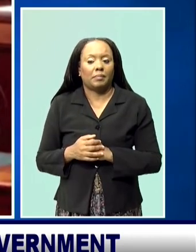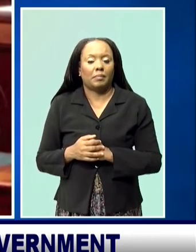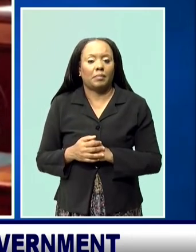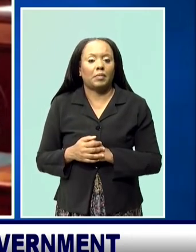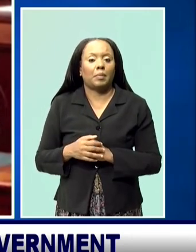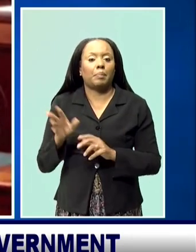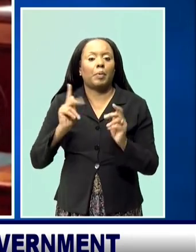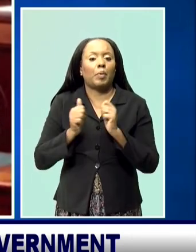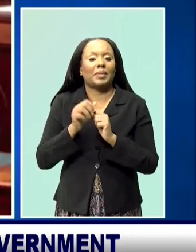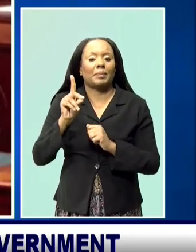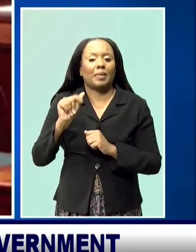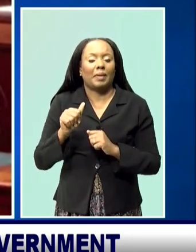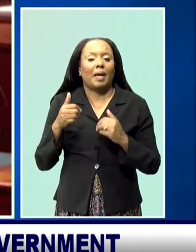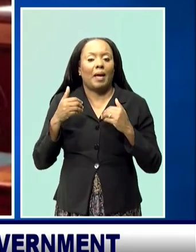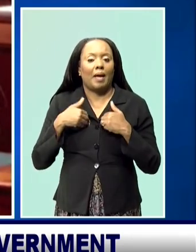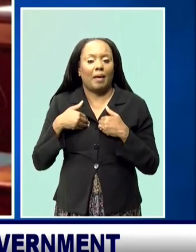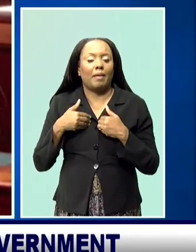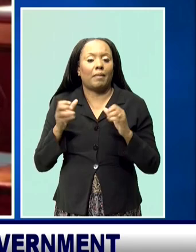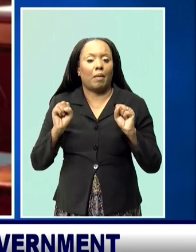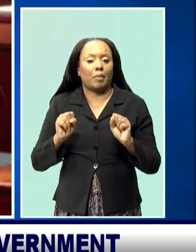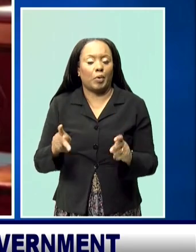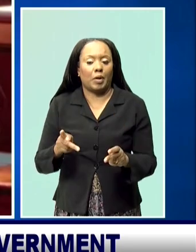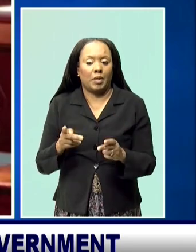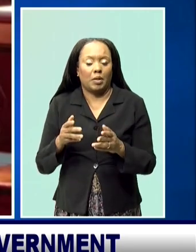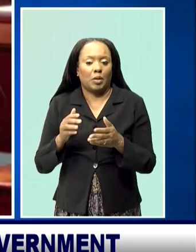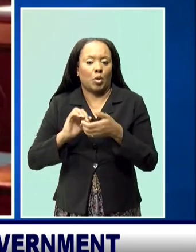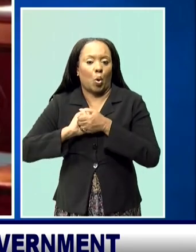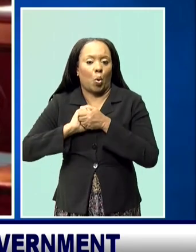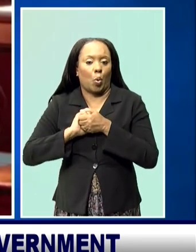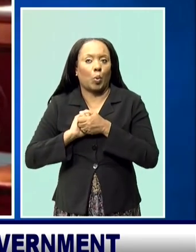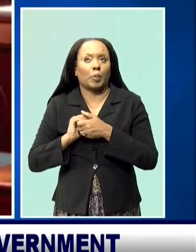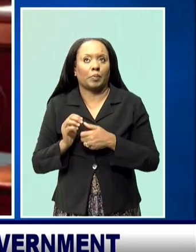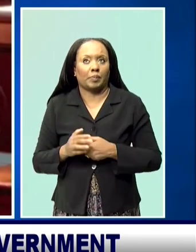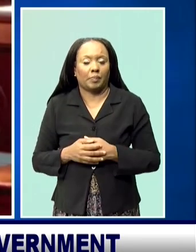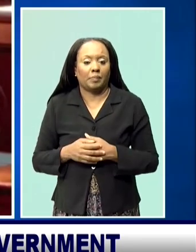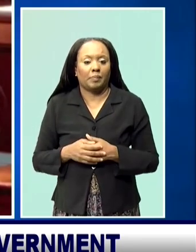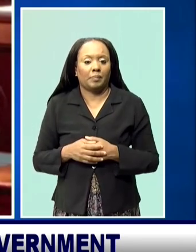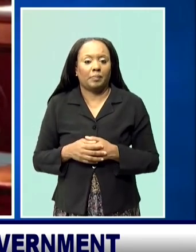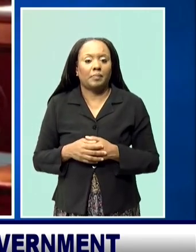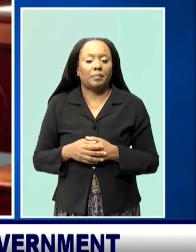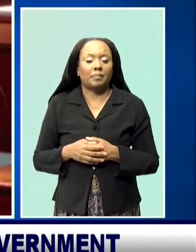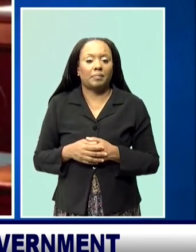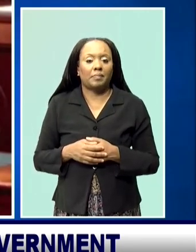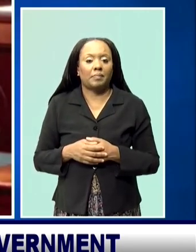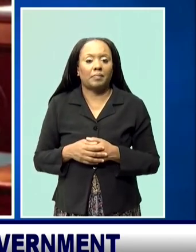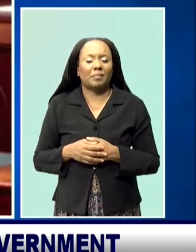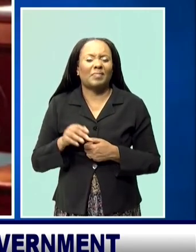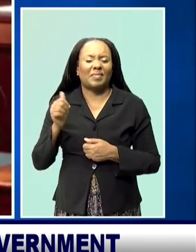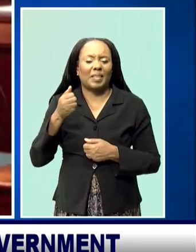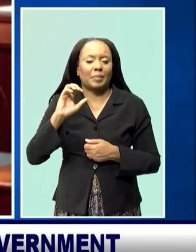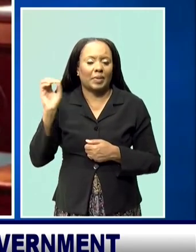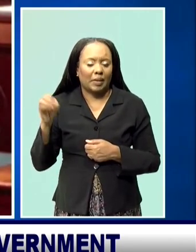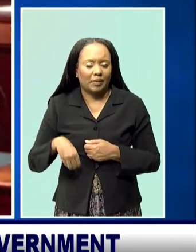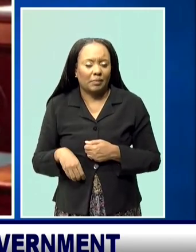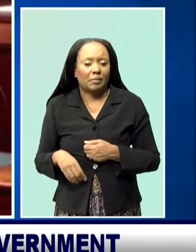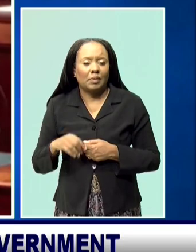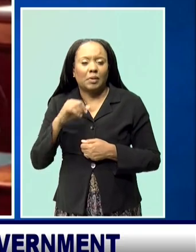So 10% of 20, that's two. But nonetheless,